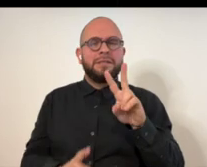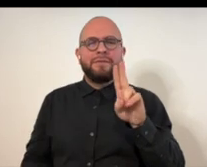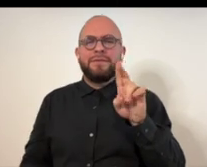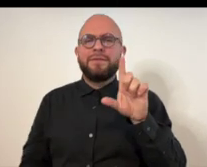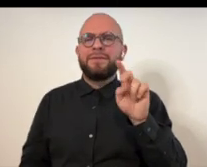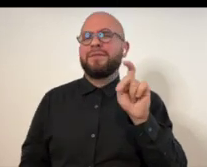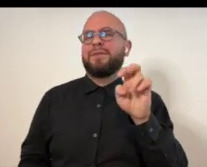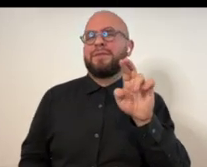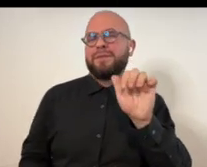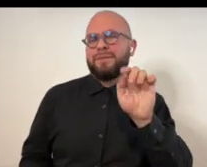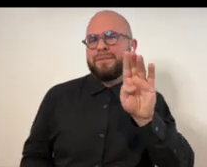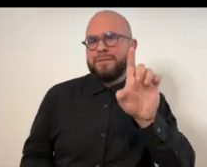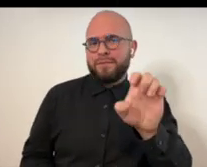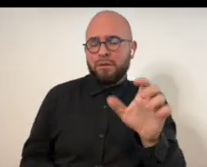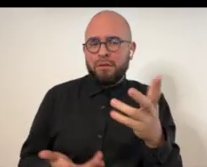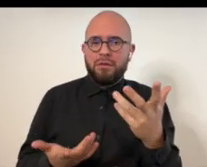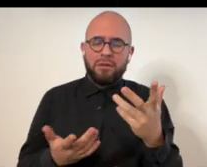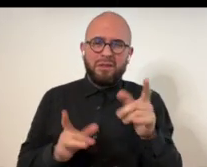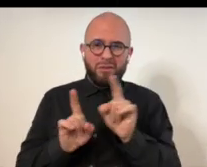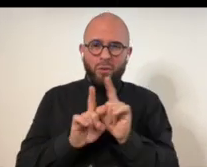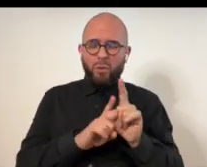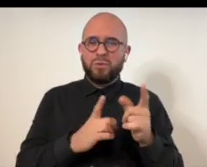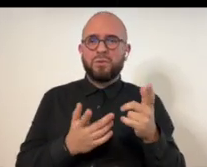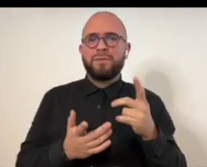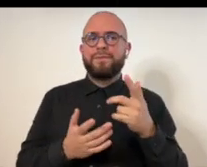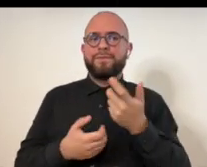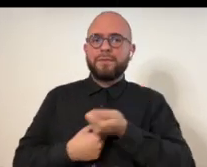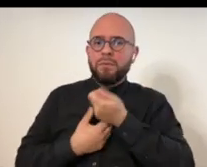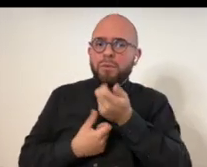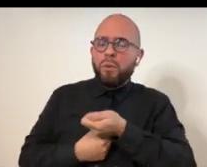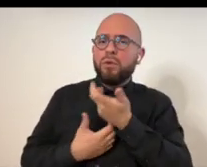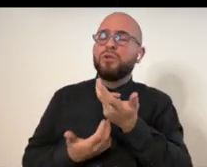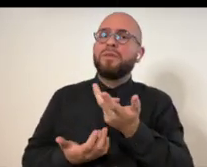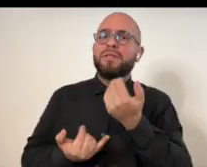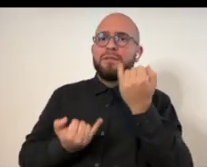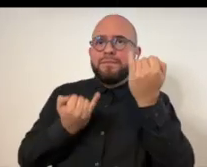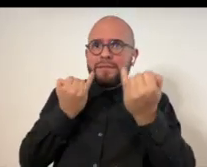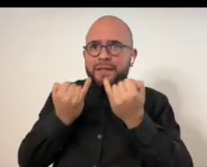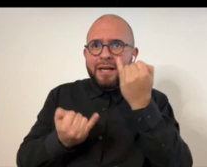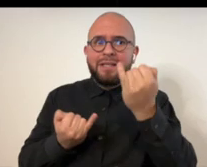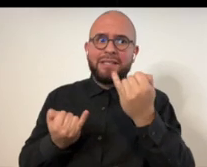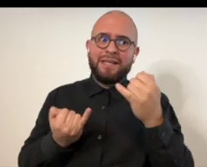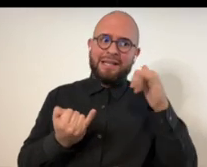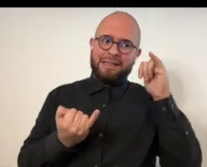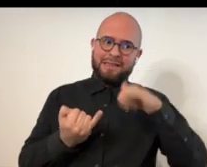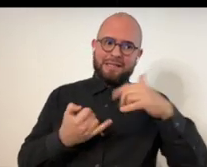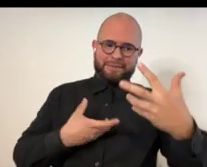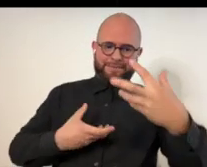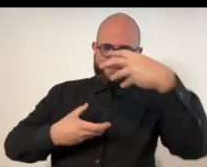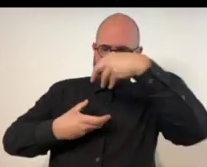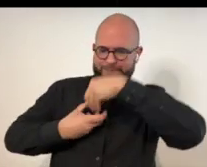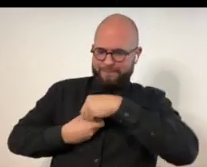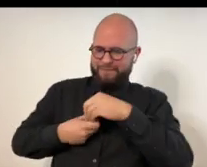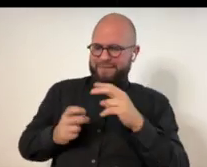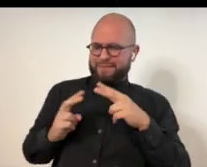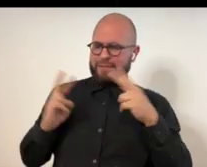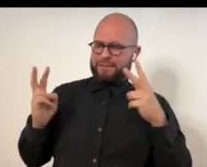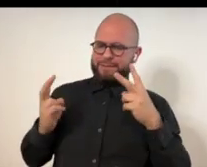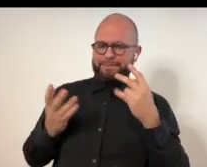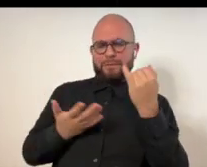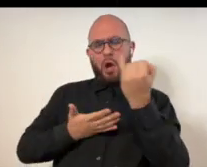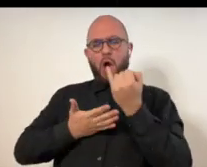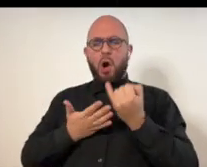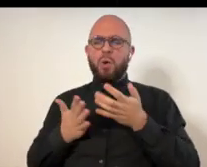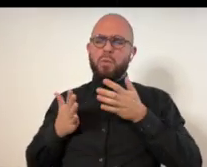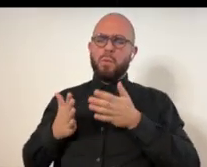less vulnerable and a sense of immediacy to it. I can also put the poetry or